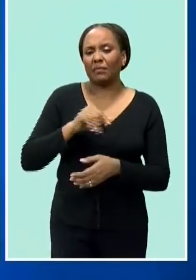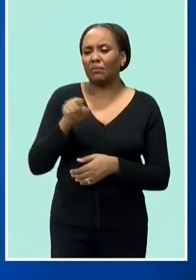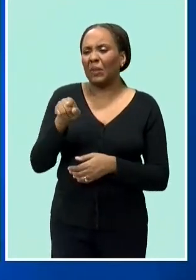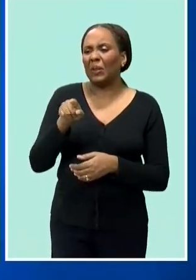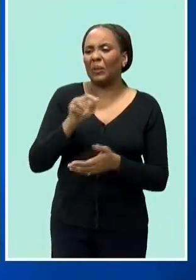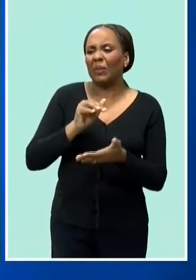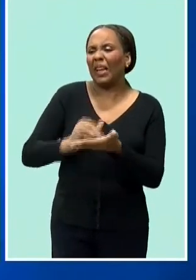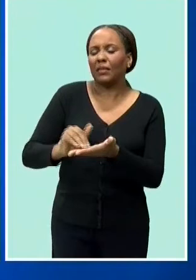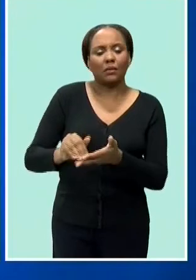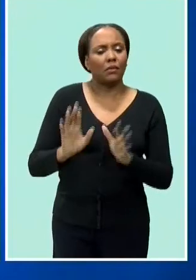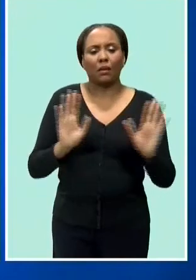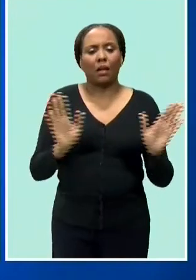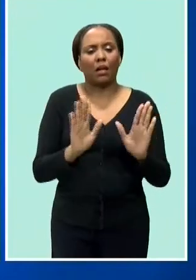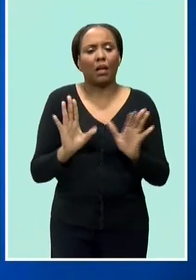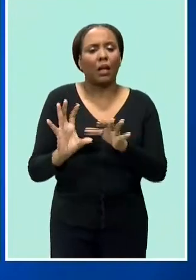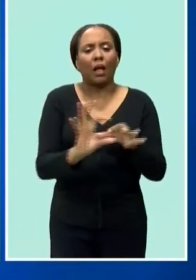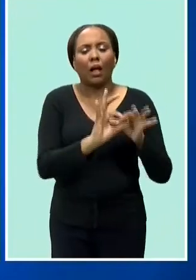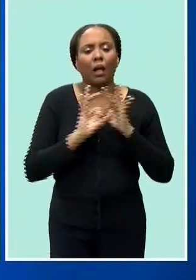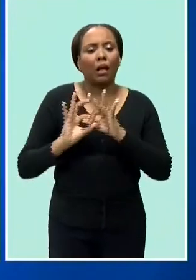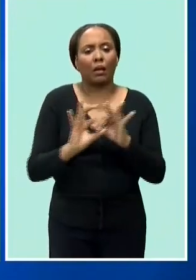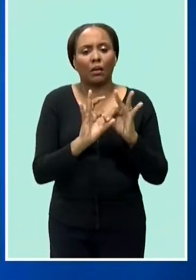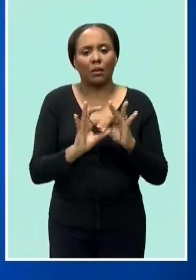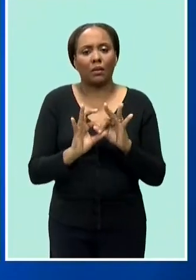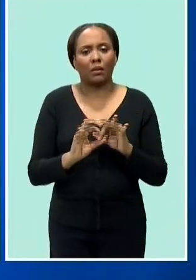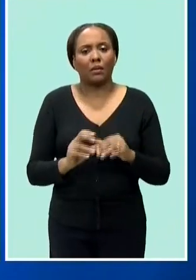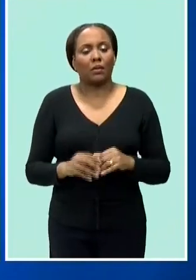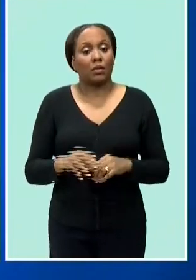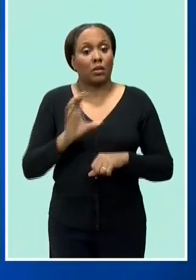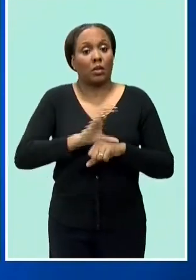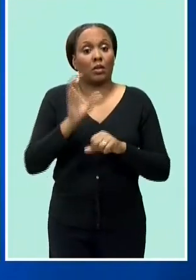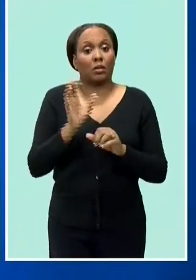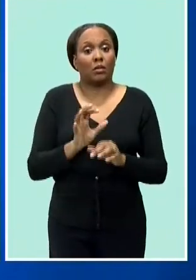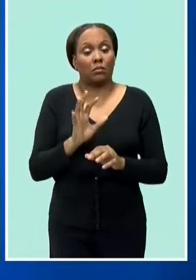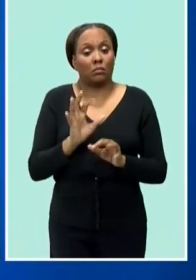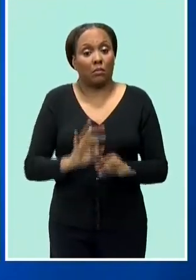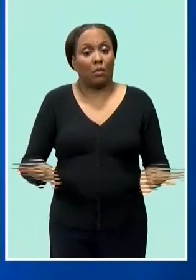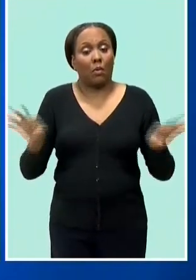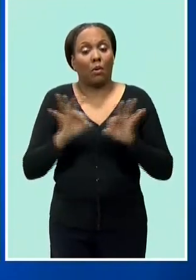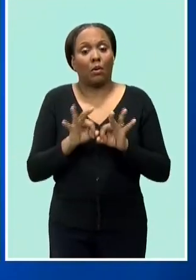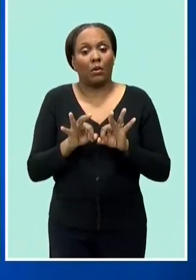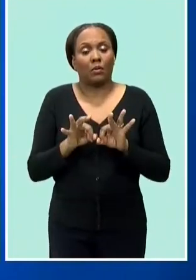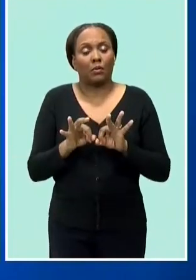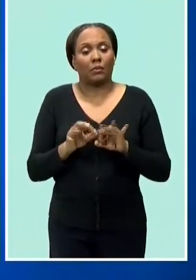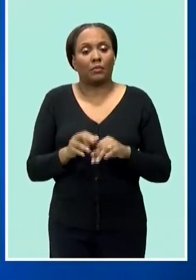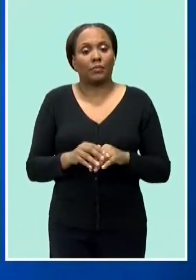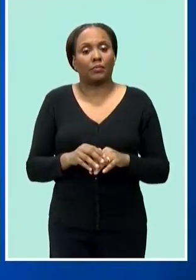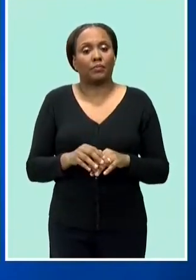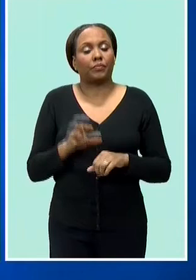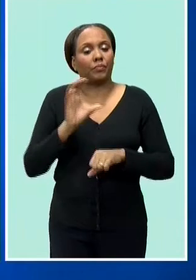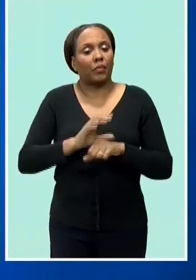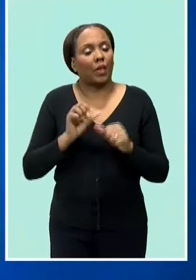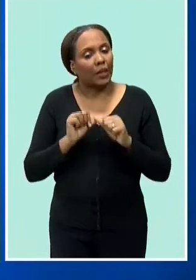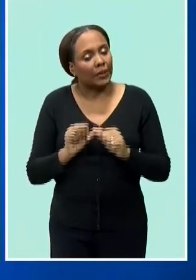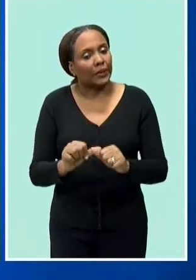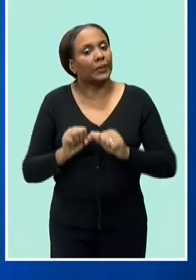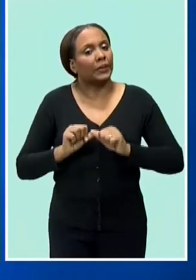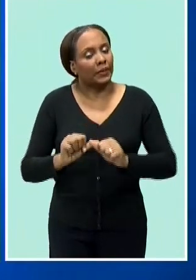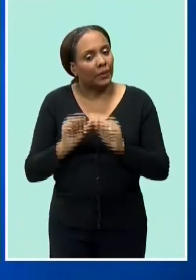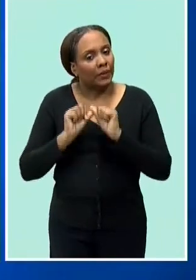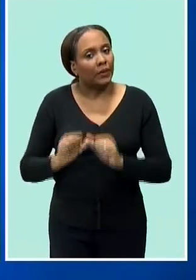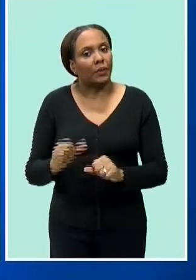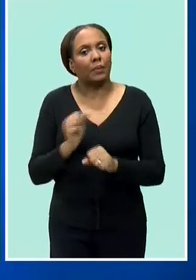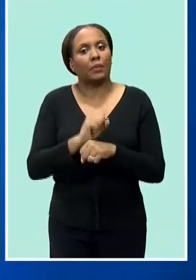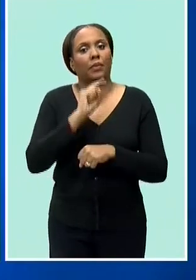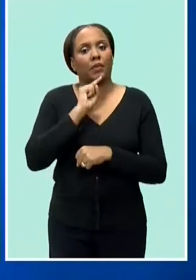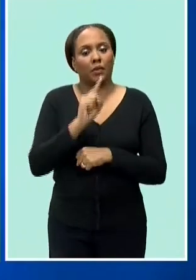a citizenry we have to do quite some work on it and the church is is is relentless in in in trying to ensure